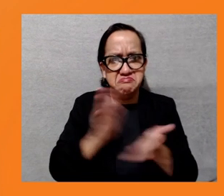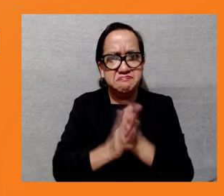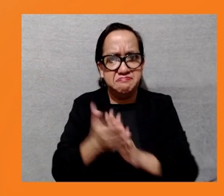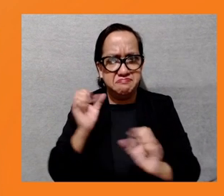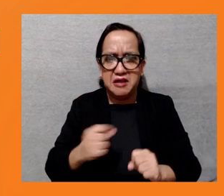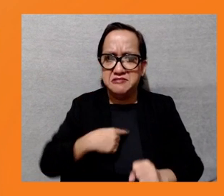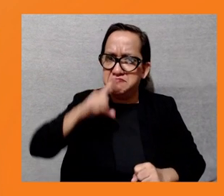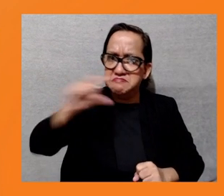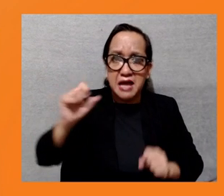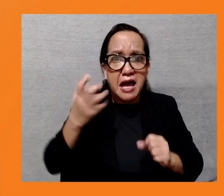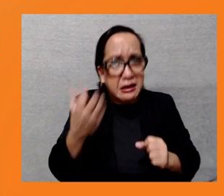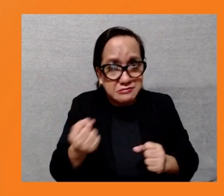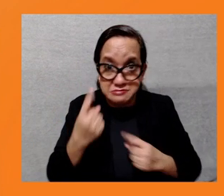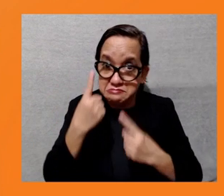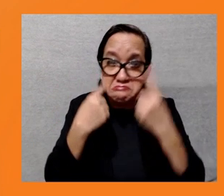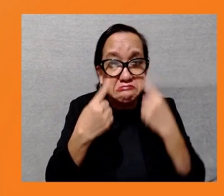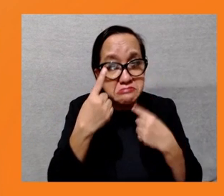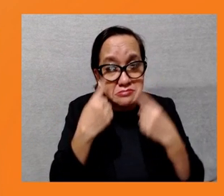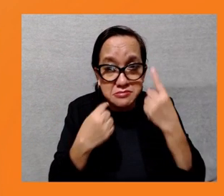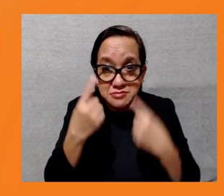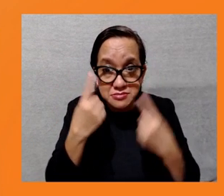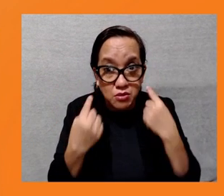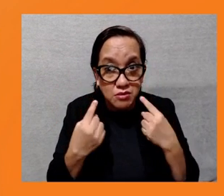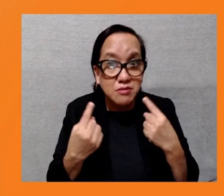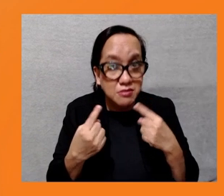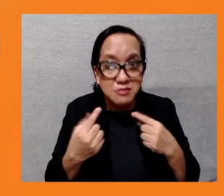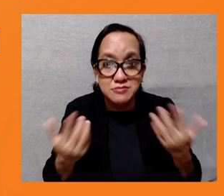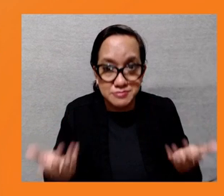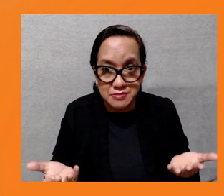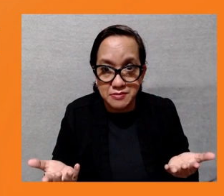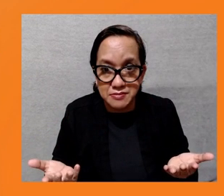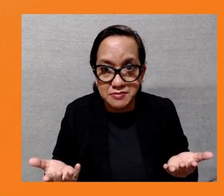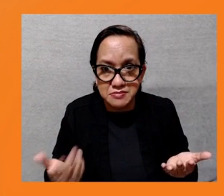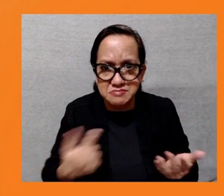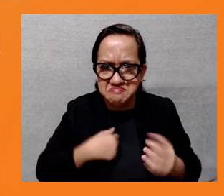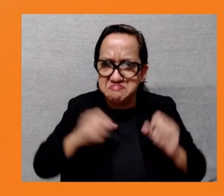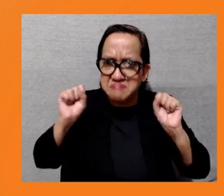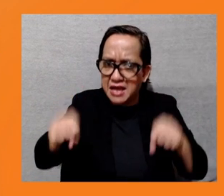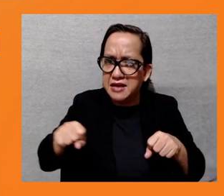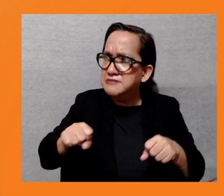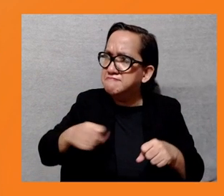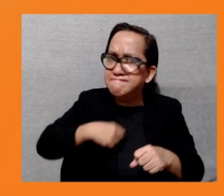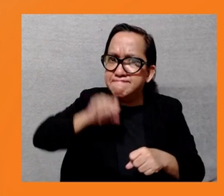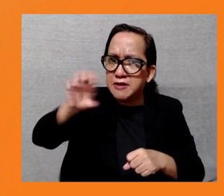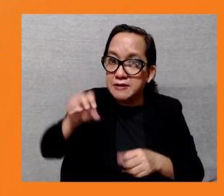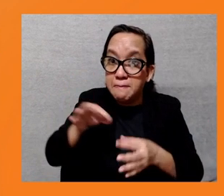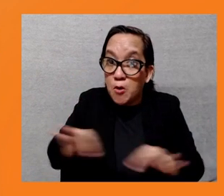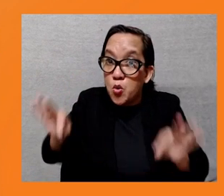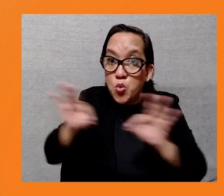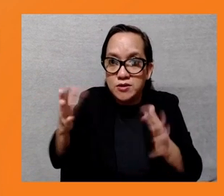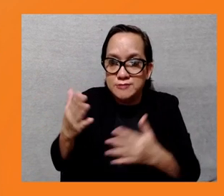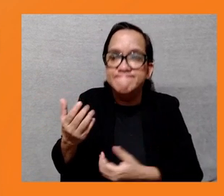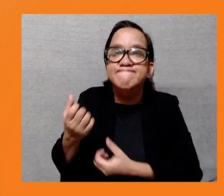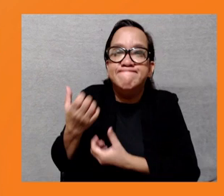to be able to provide information in a confidential and safe way. If people obviously don't feel